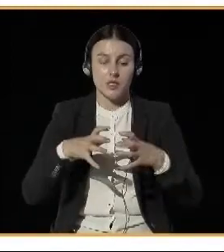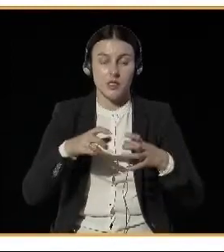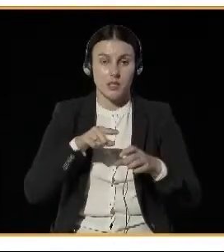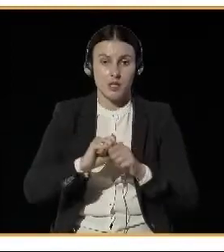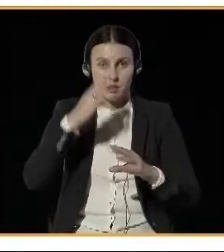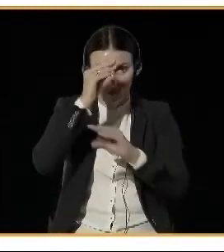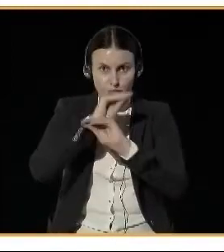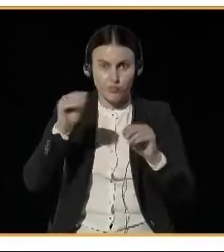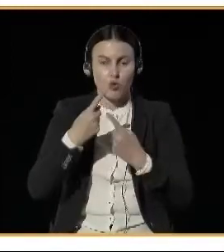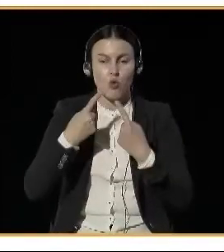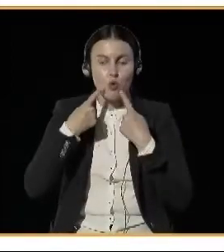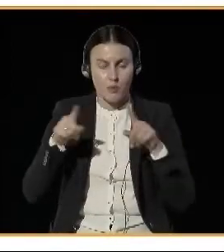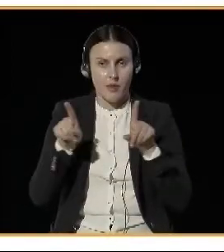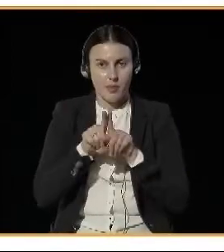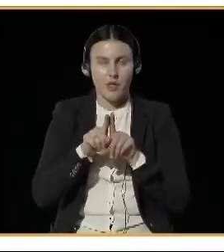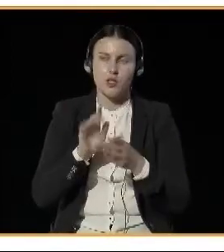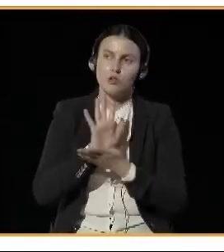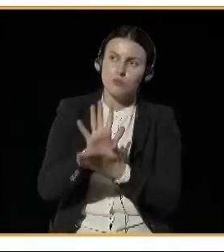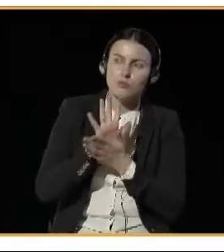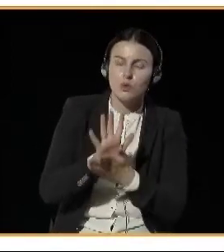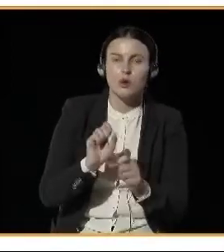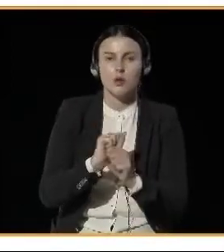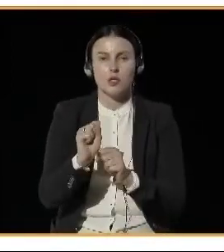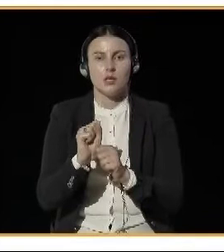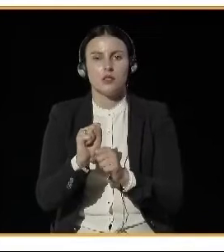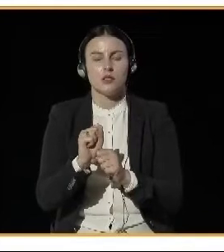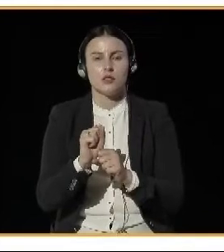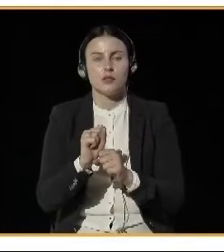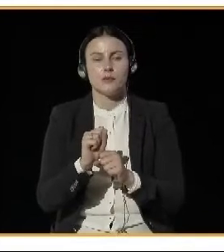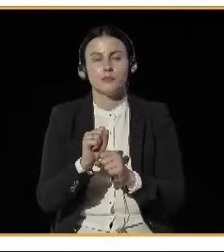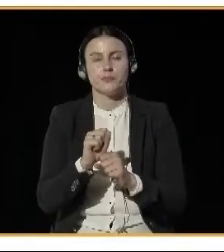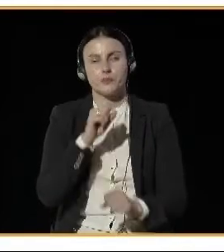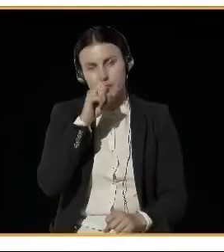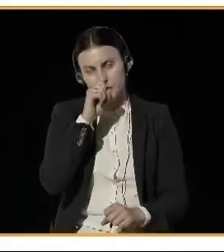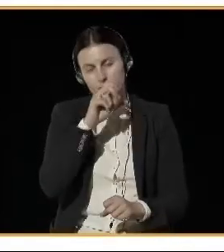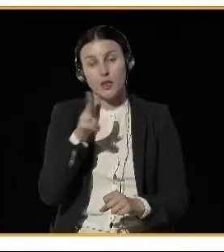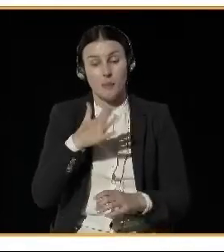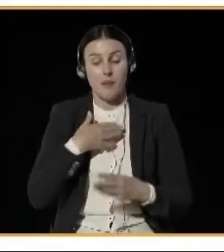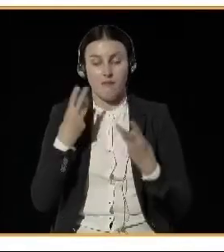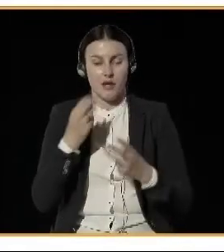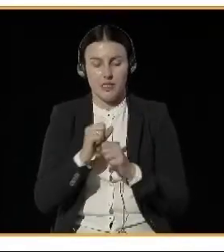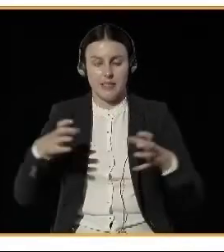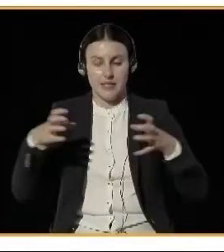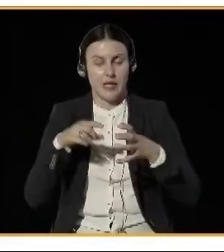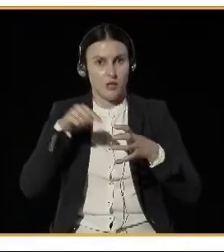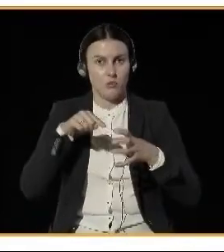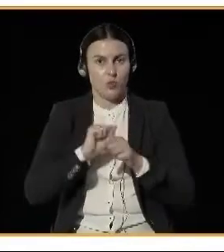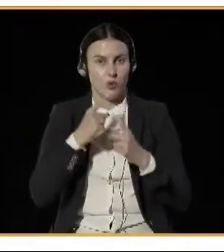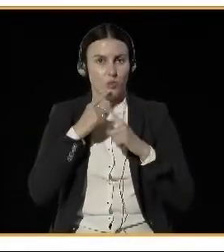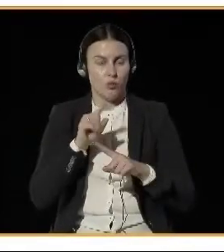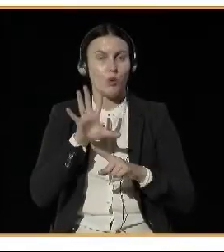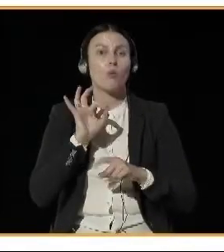But it is very important if you have an action team that the members of this team, they have to have the